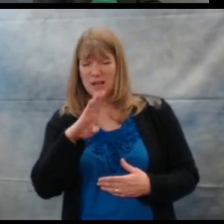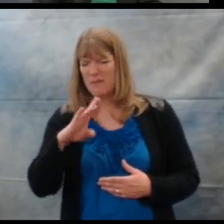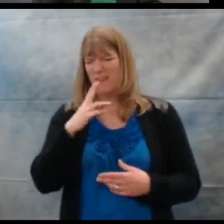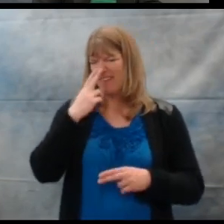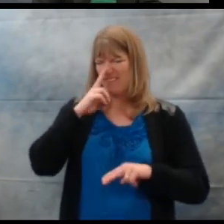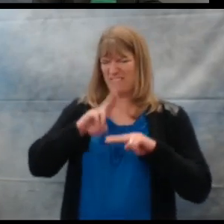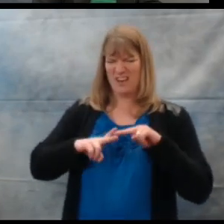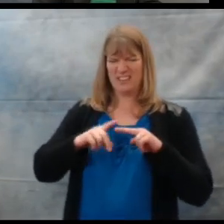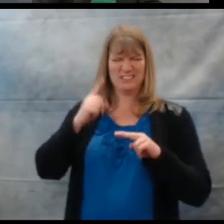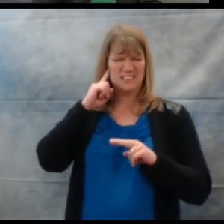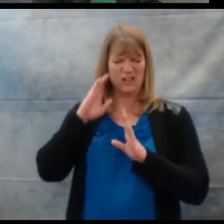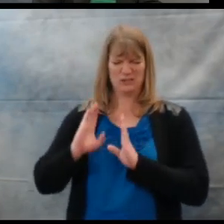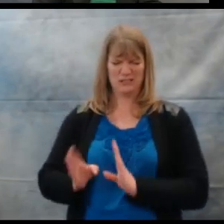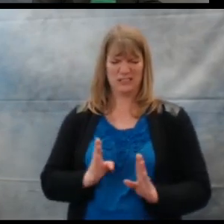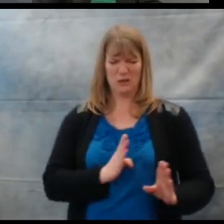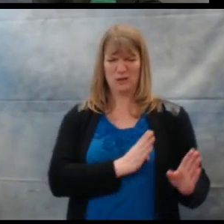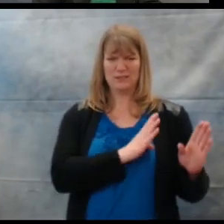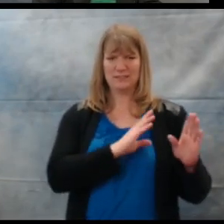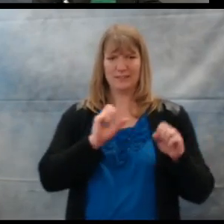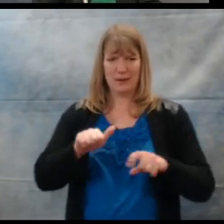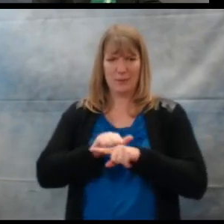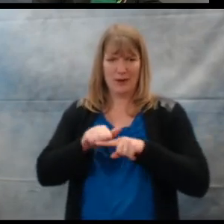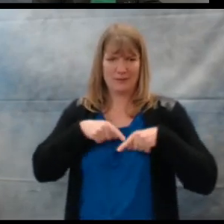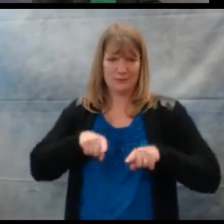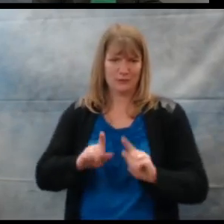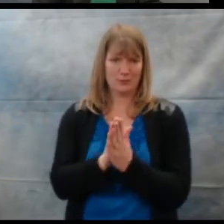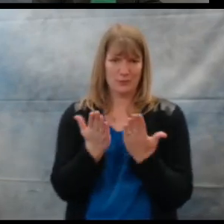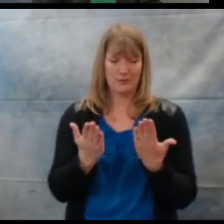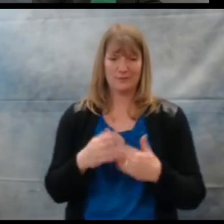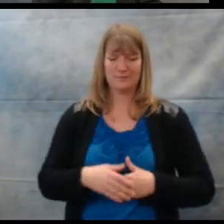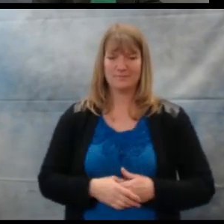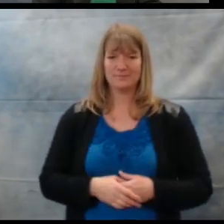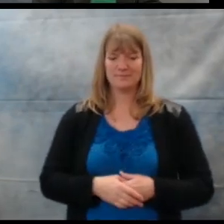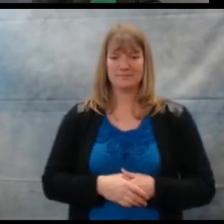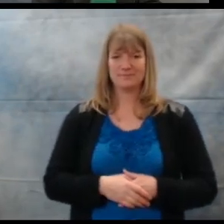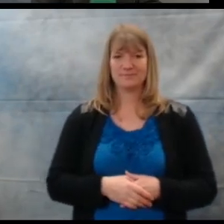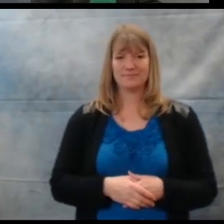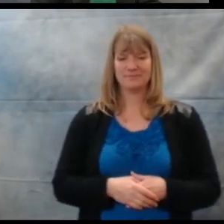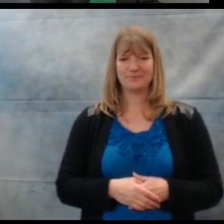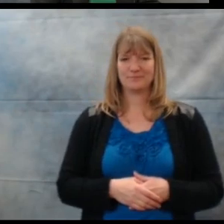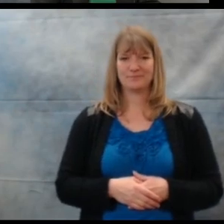Pick out any fun little sound sequencing to practice throughout the book.